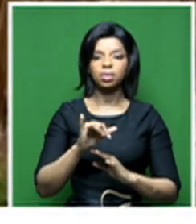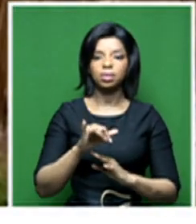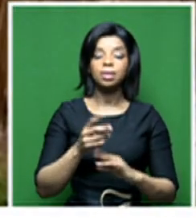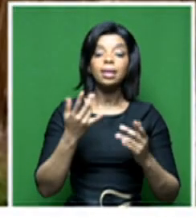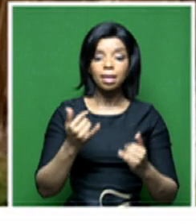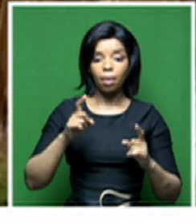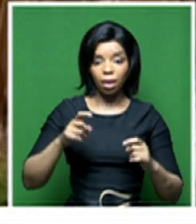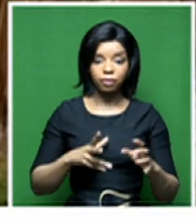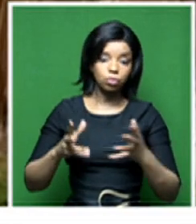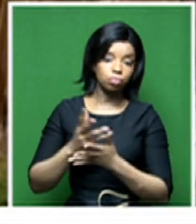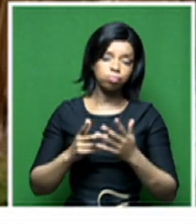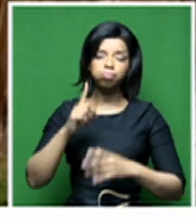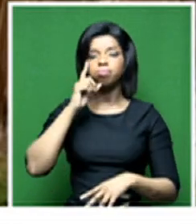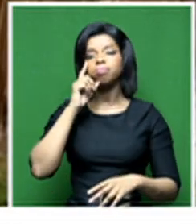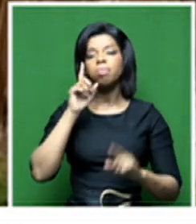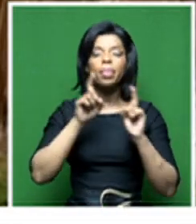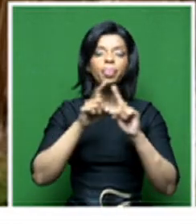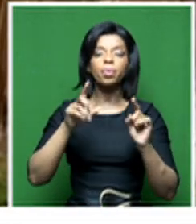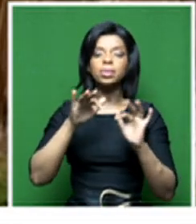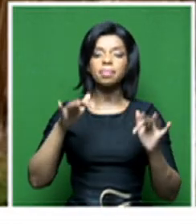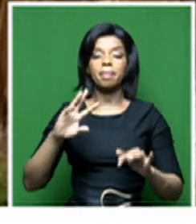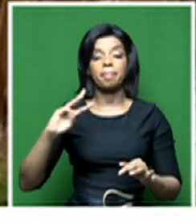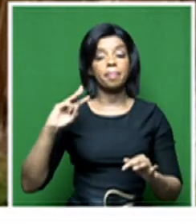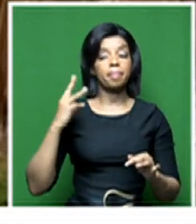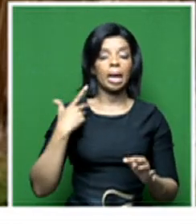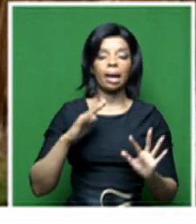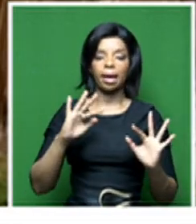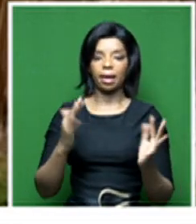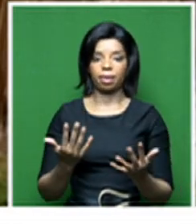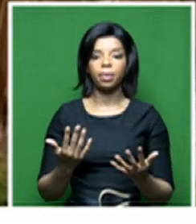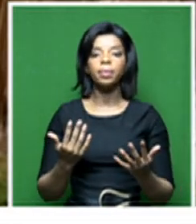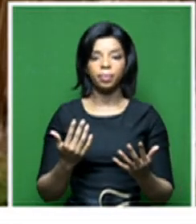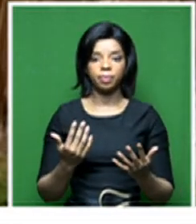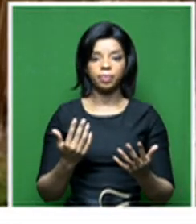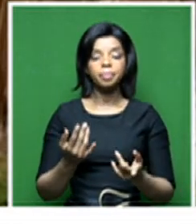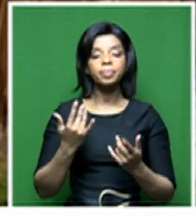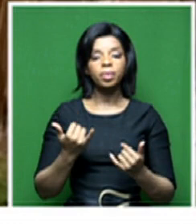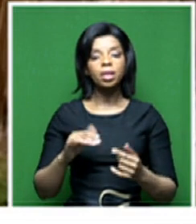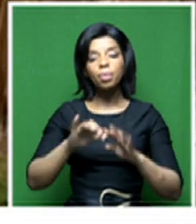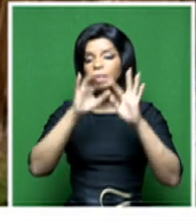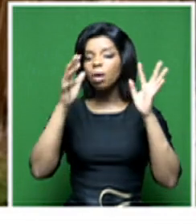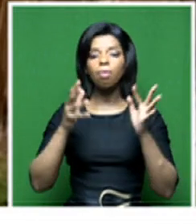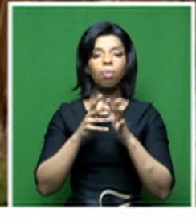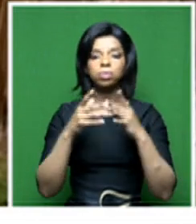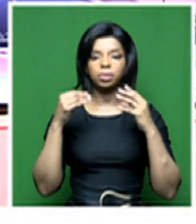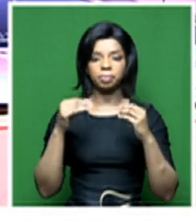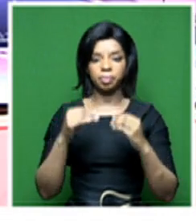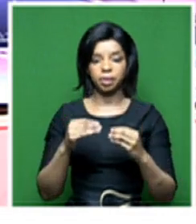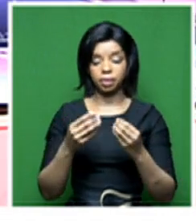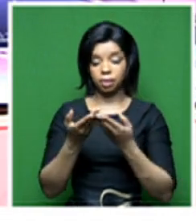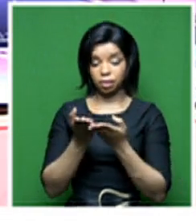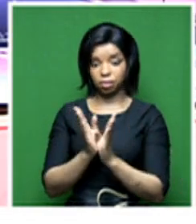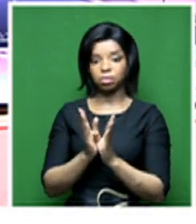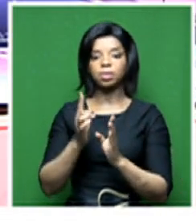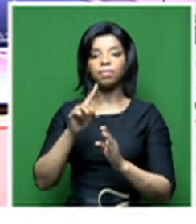it's a complex matter. But the funding mechanisms now need a review. The whole business model of the public broadcaster needs a